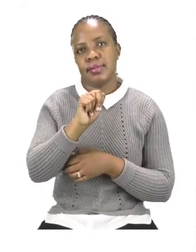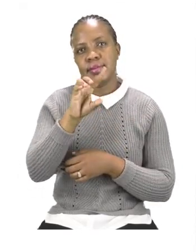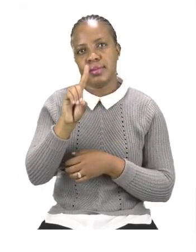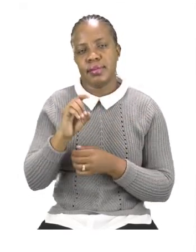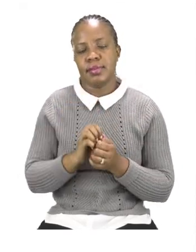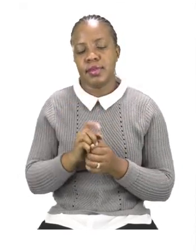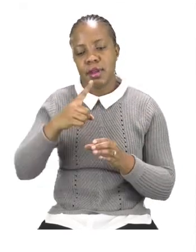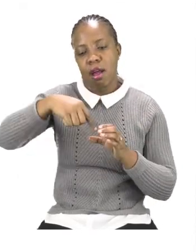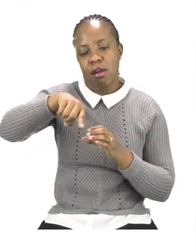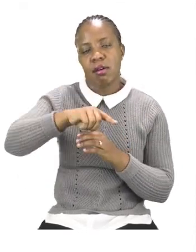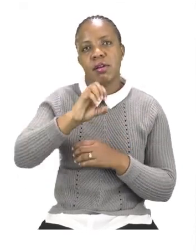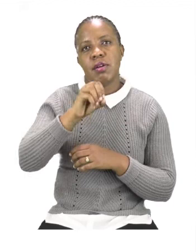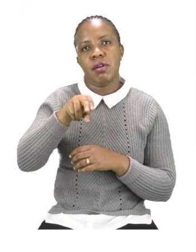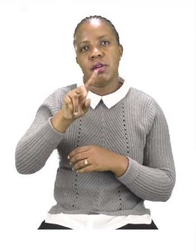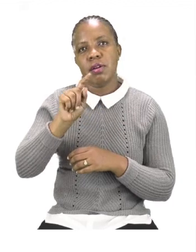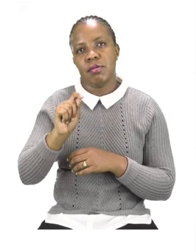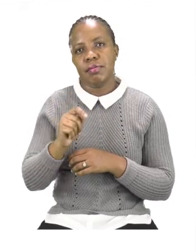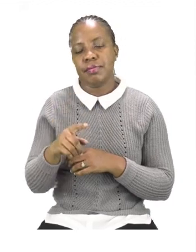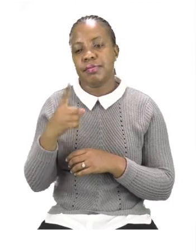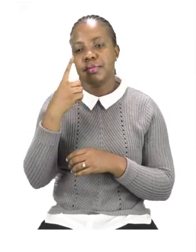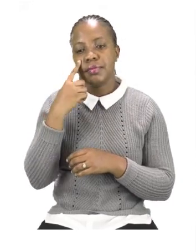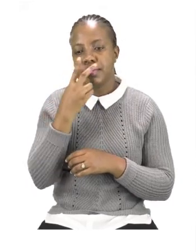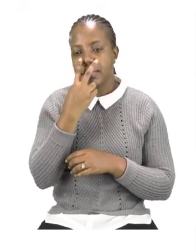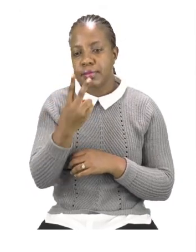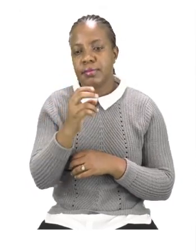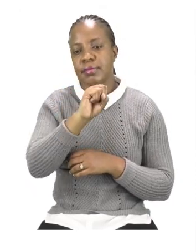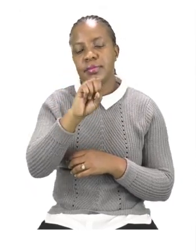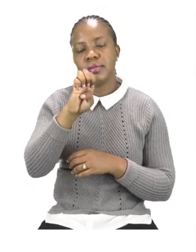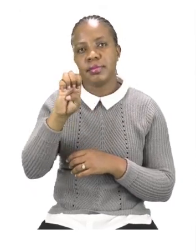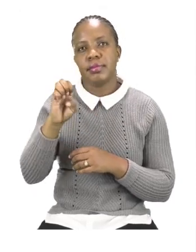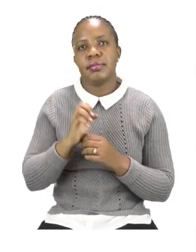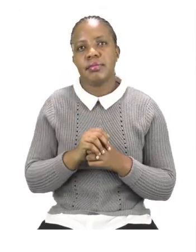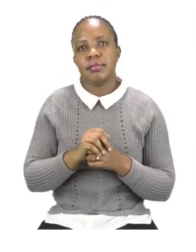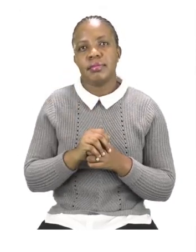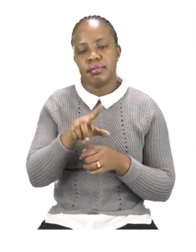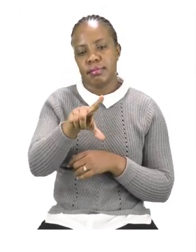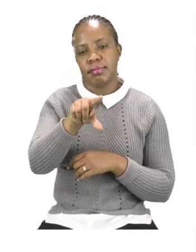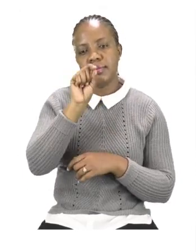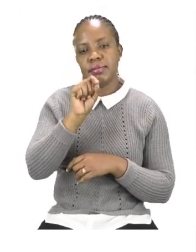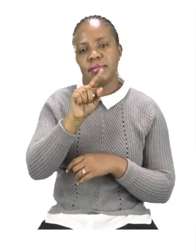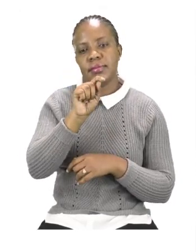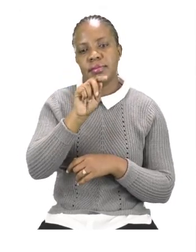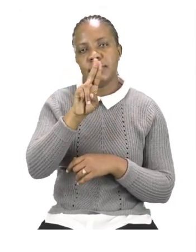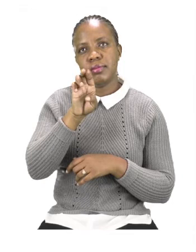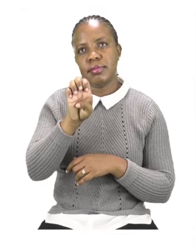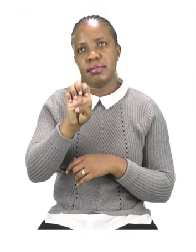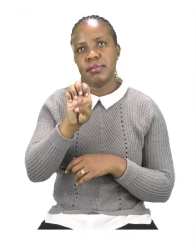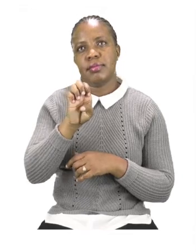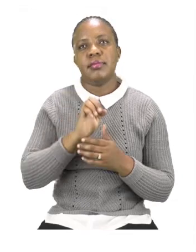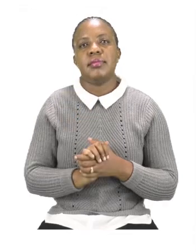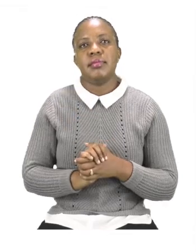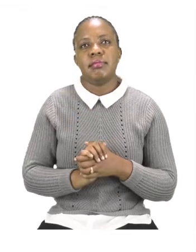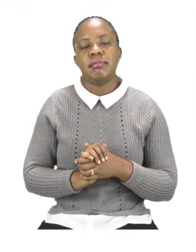out, see, and the. Remember. Please try and